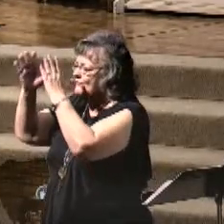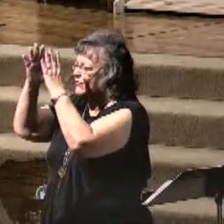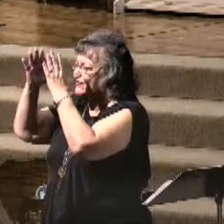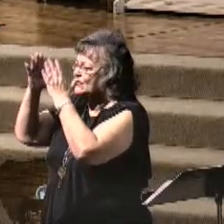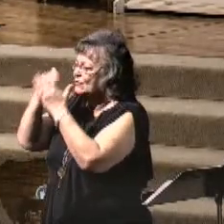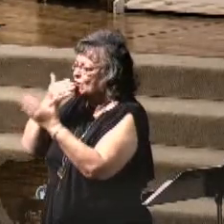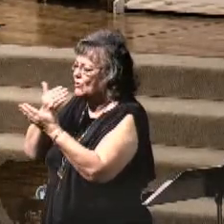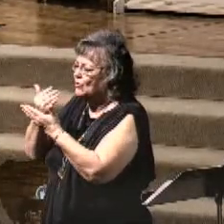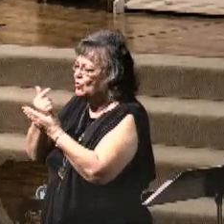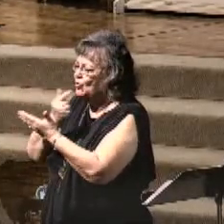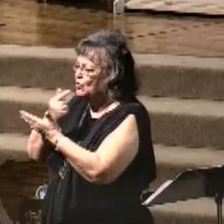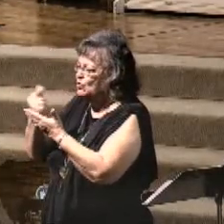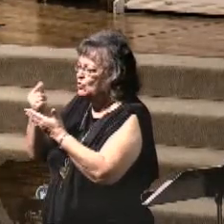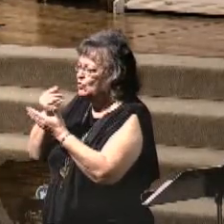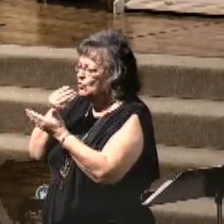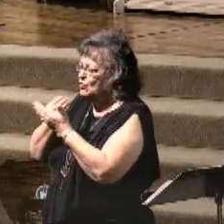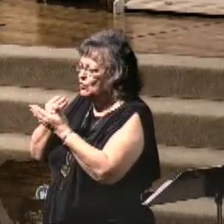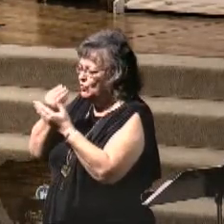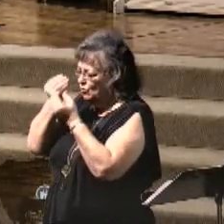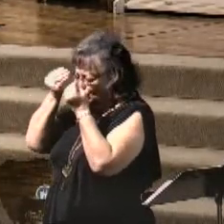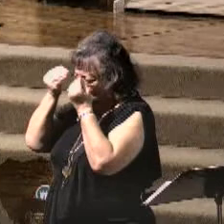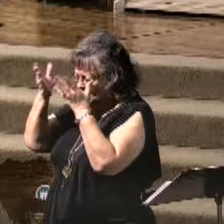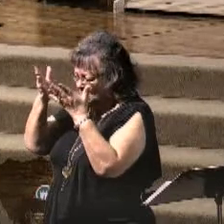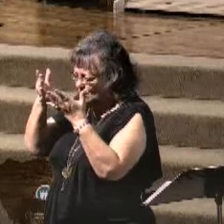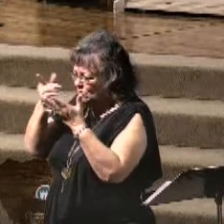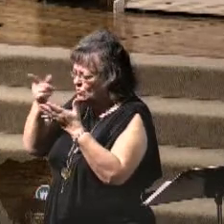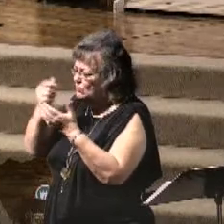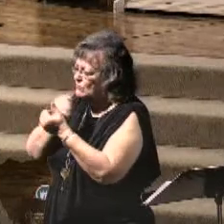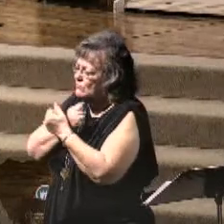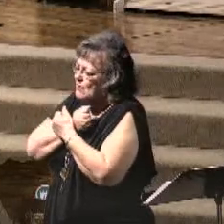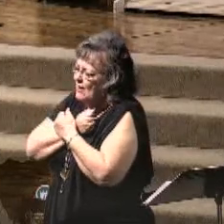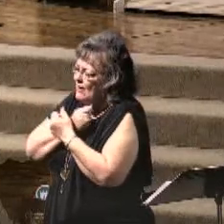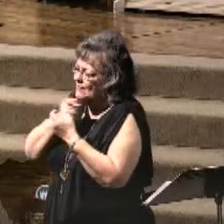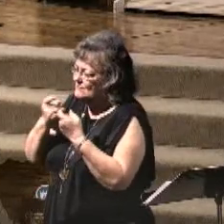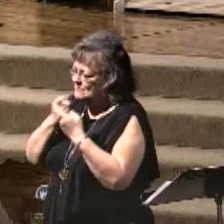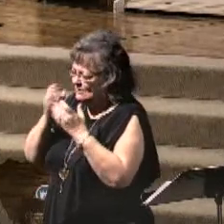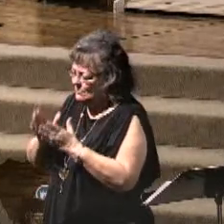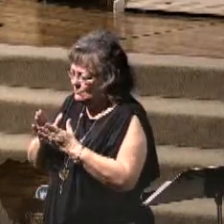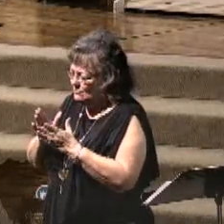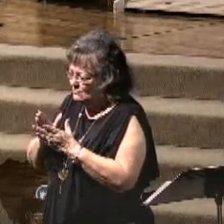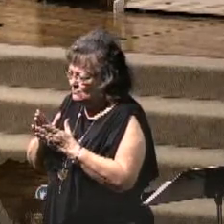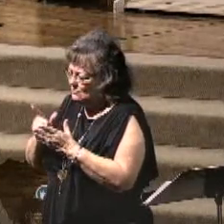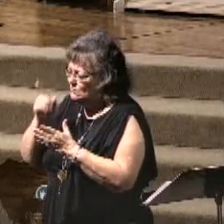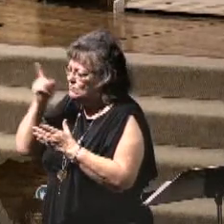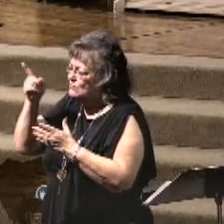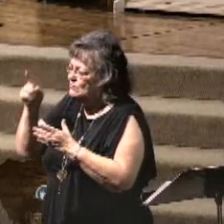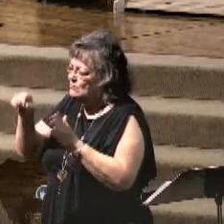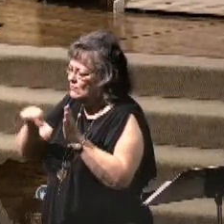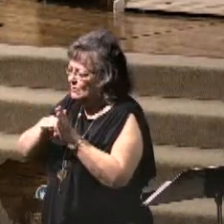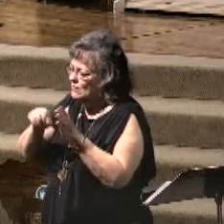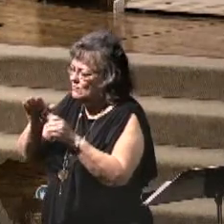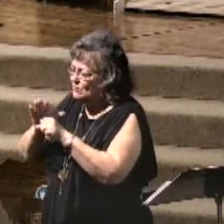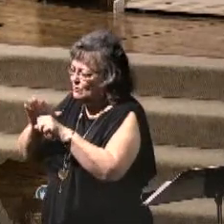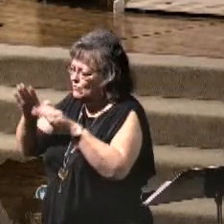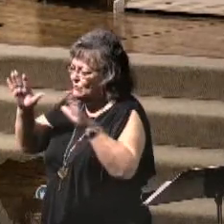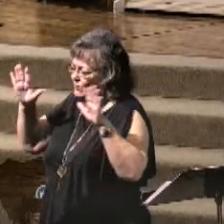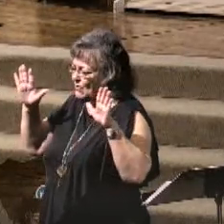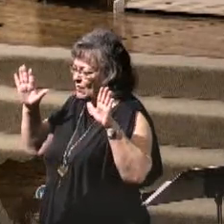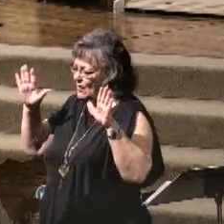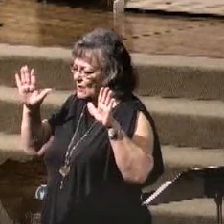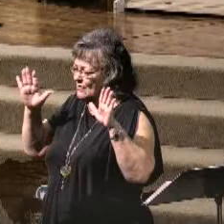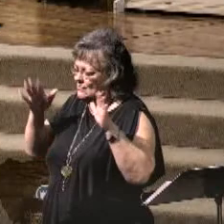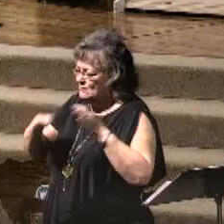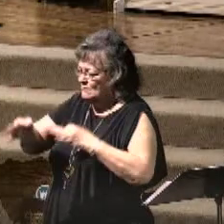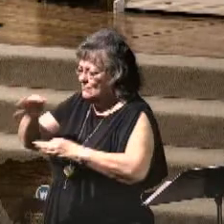love sinners and you doubt on the cross for us. I thank you for these dear folks that said yes to you